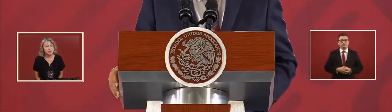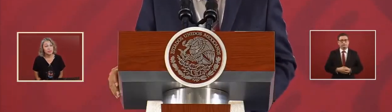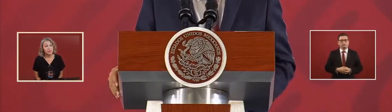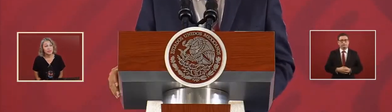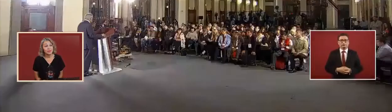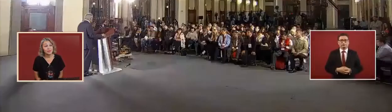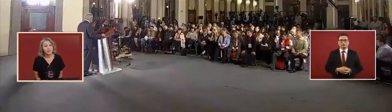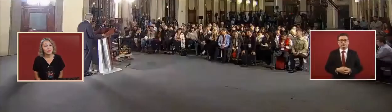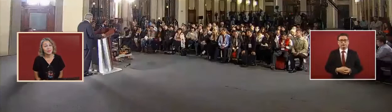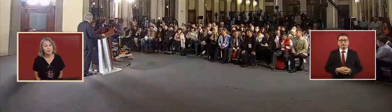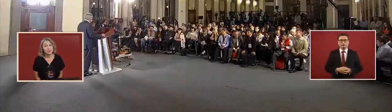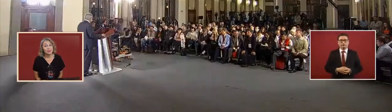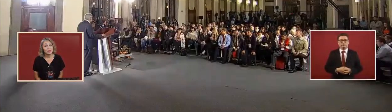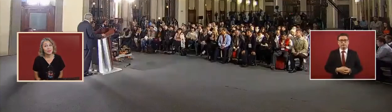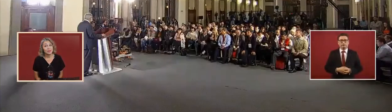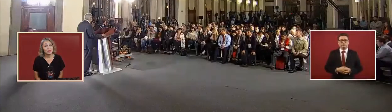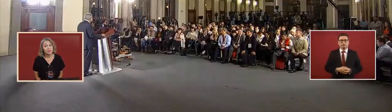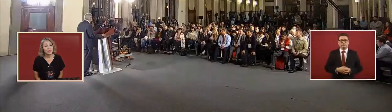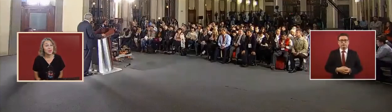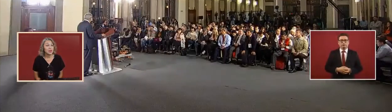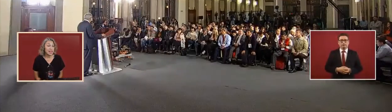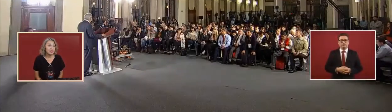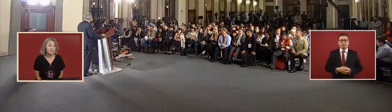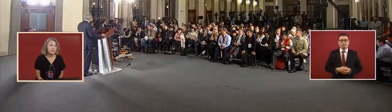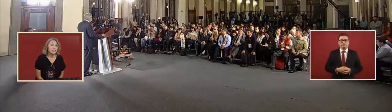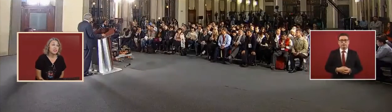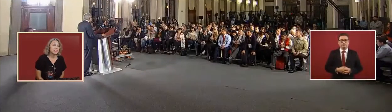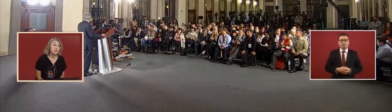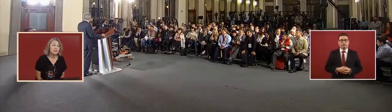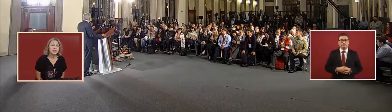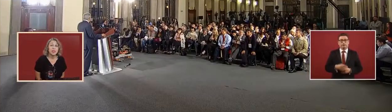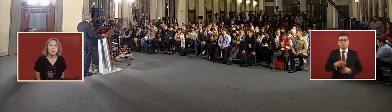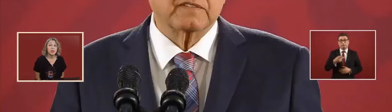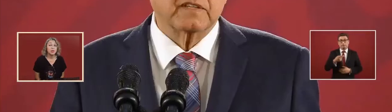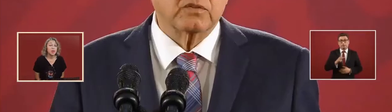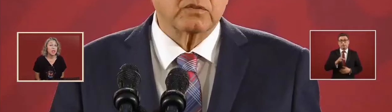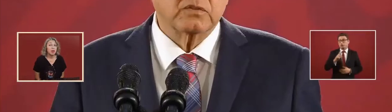Or like have self-control. But we all have to do it.